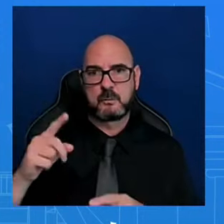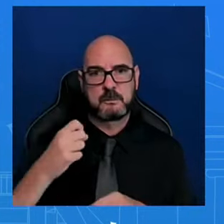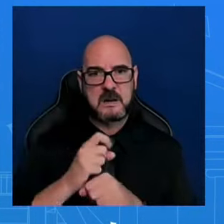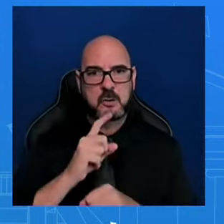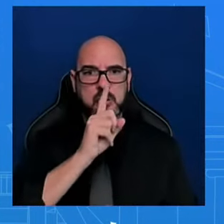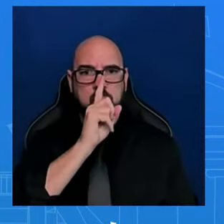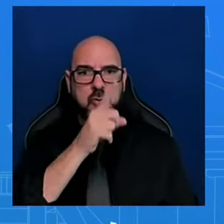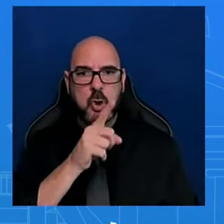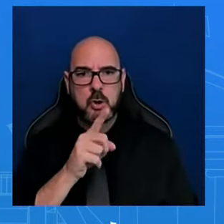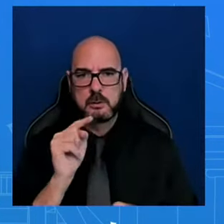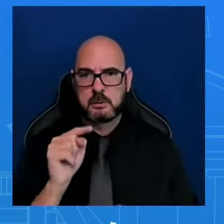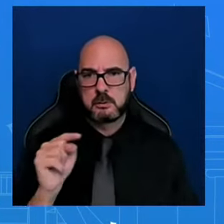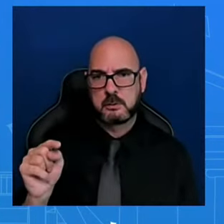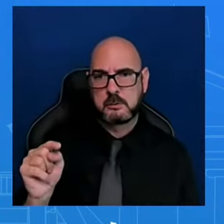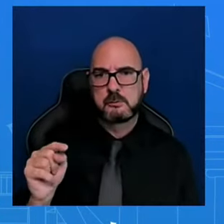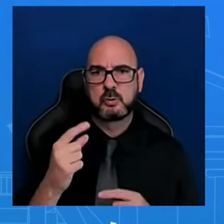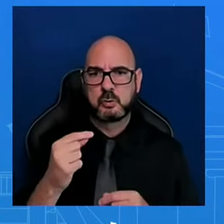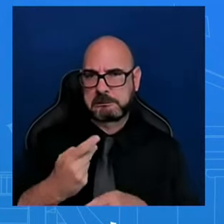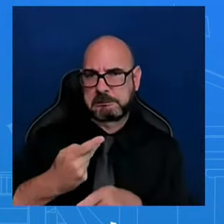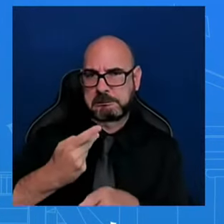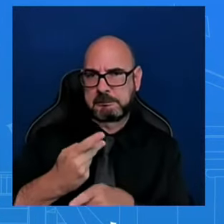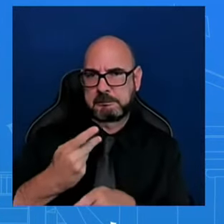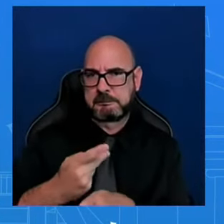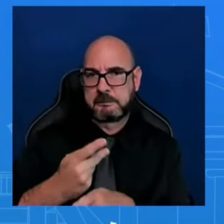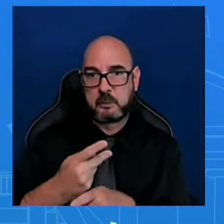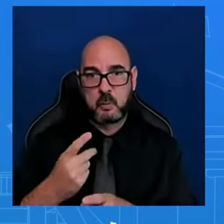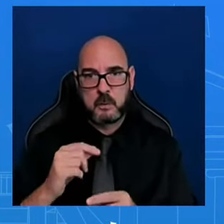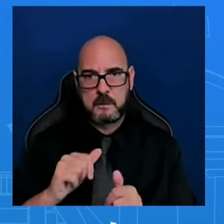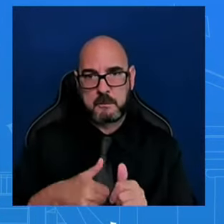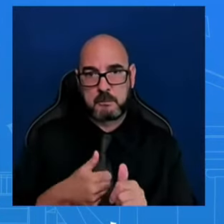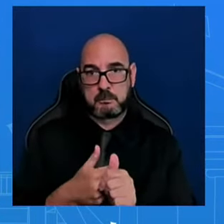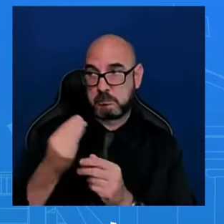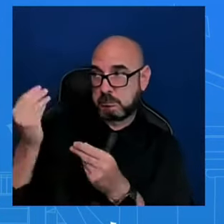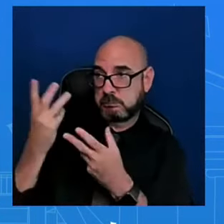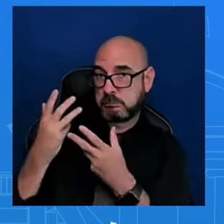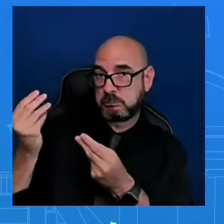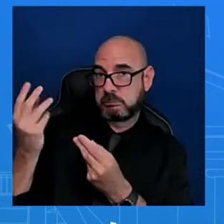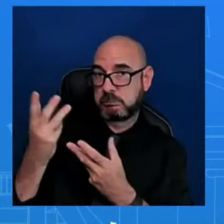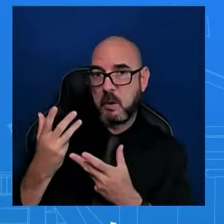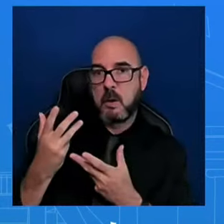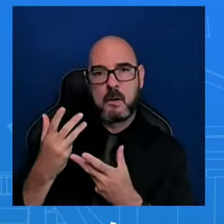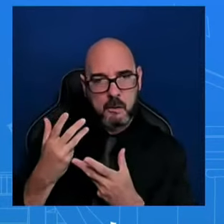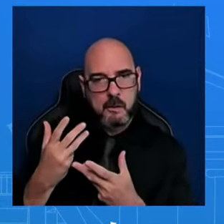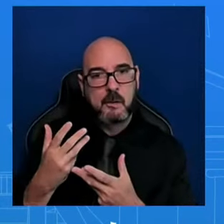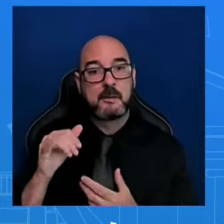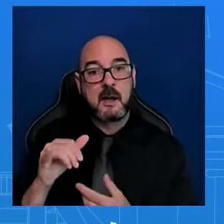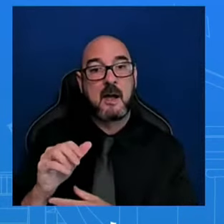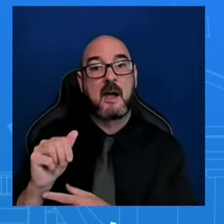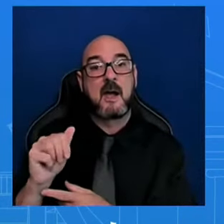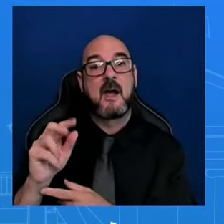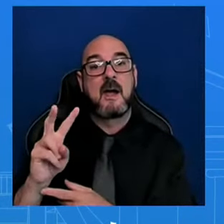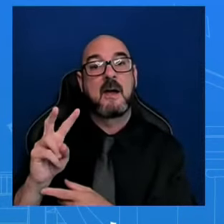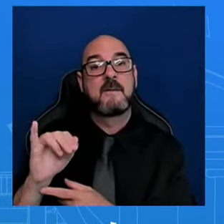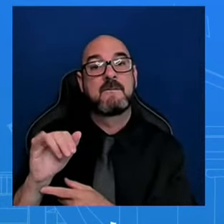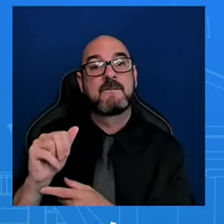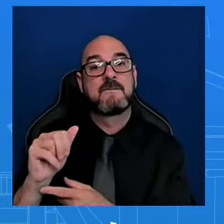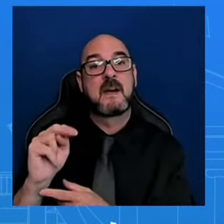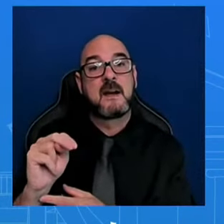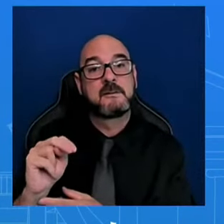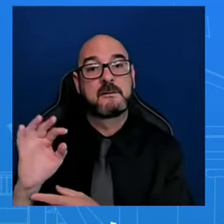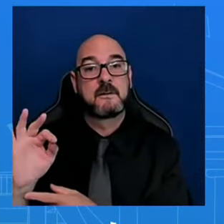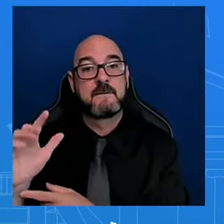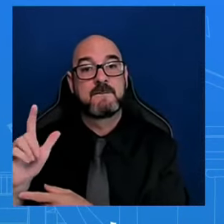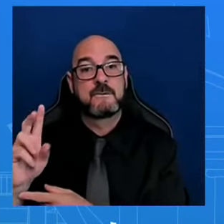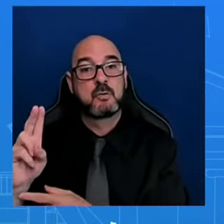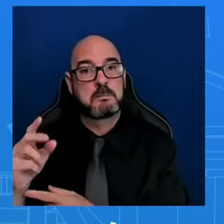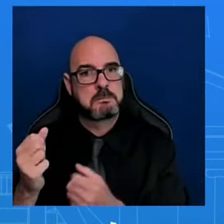take that very seriously. And this is an issue when you think about the avian flu. This is public experts, health experts, and agencies have been preparing for this